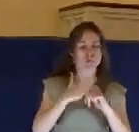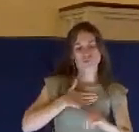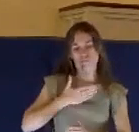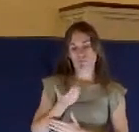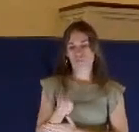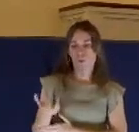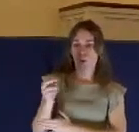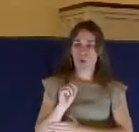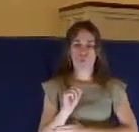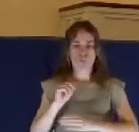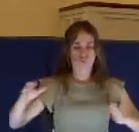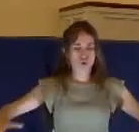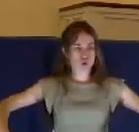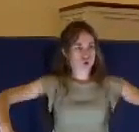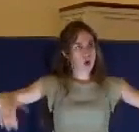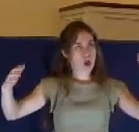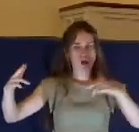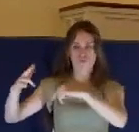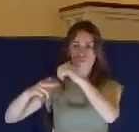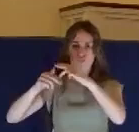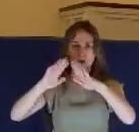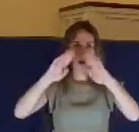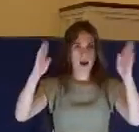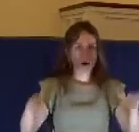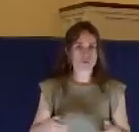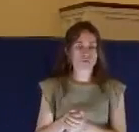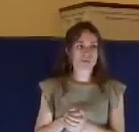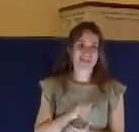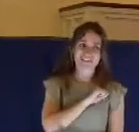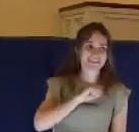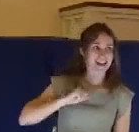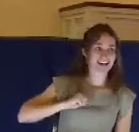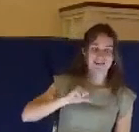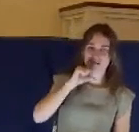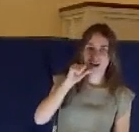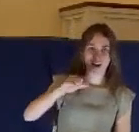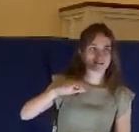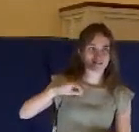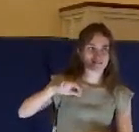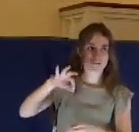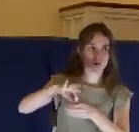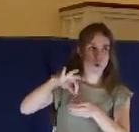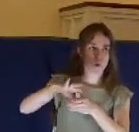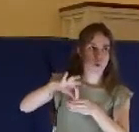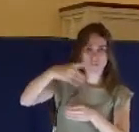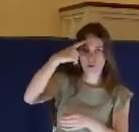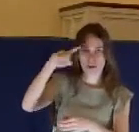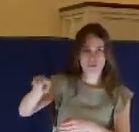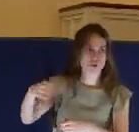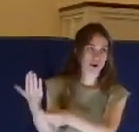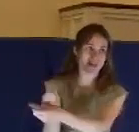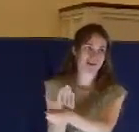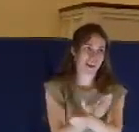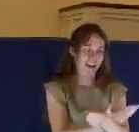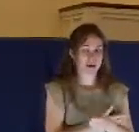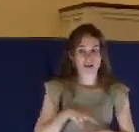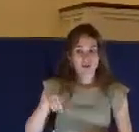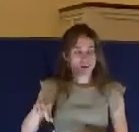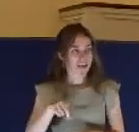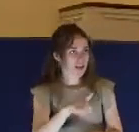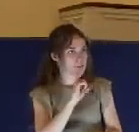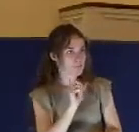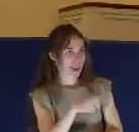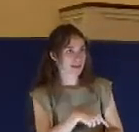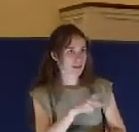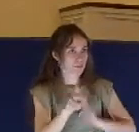things. And he was voted down by the Senate, so he sent out some of his henchmen to burn down that section of the city. And when the fire